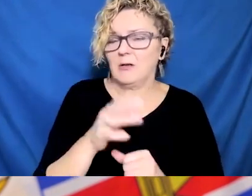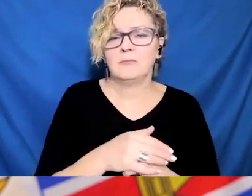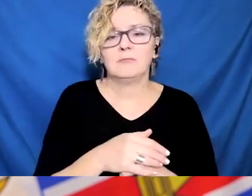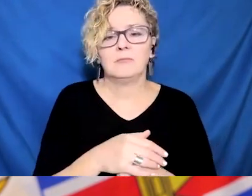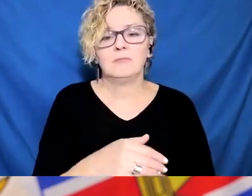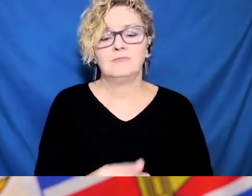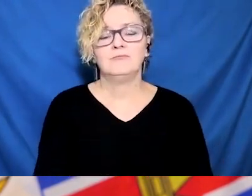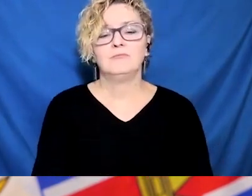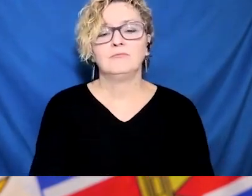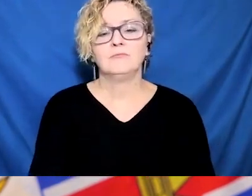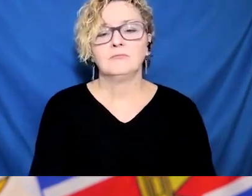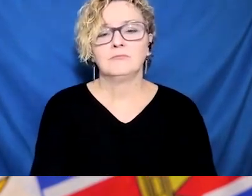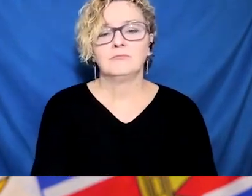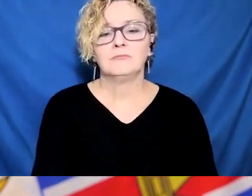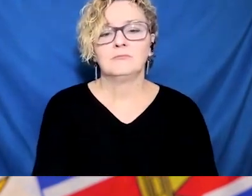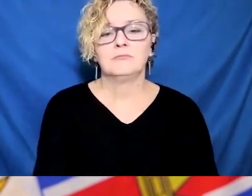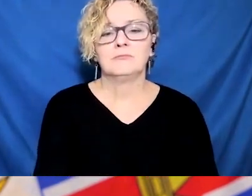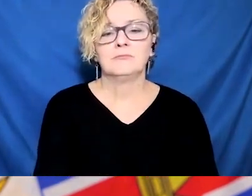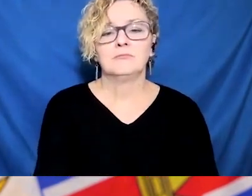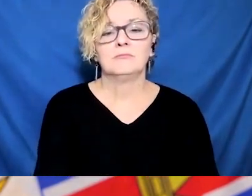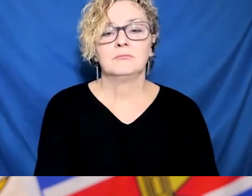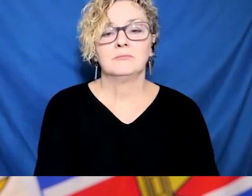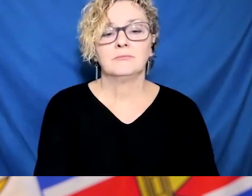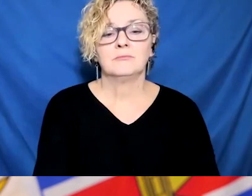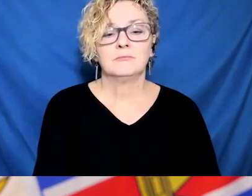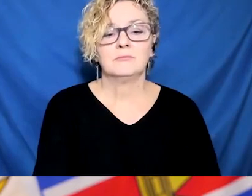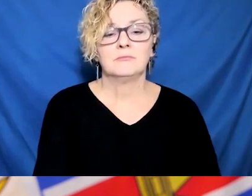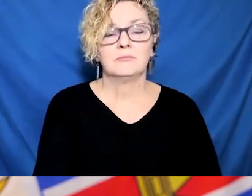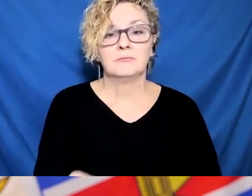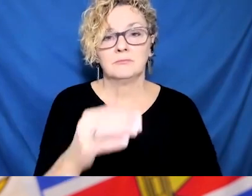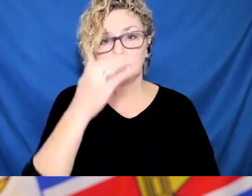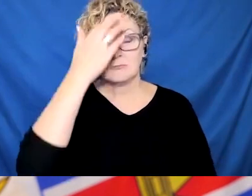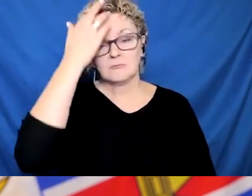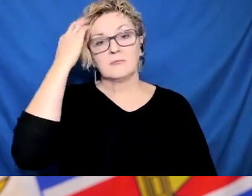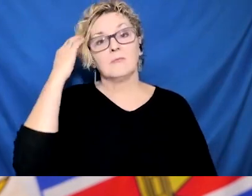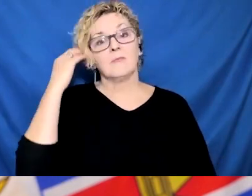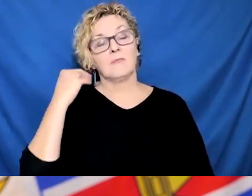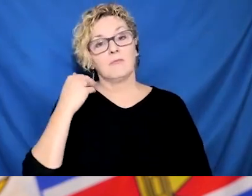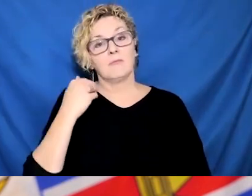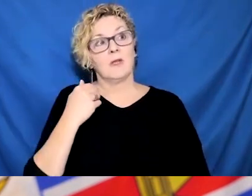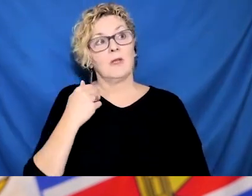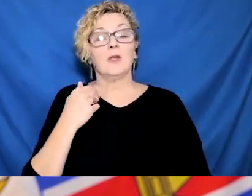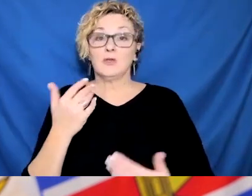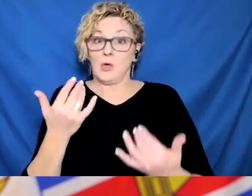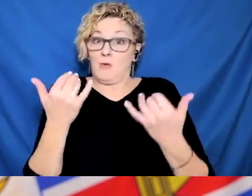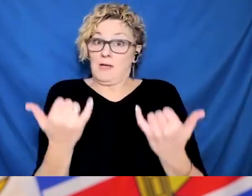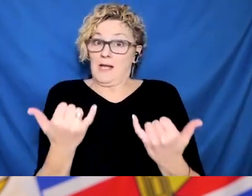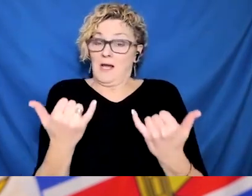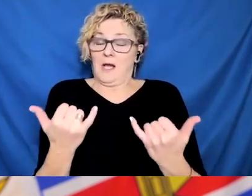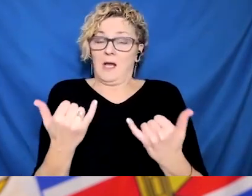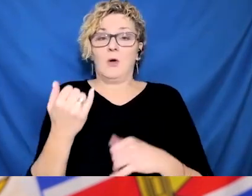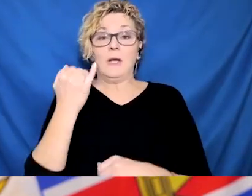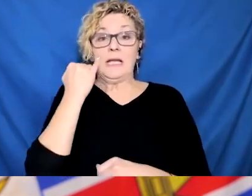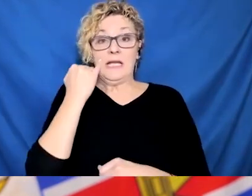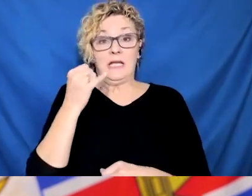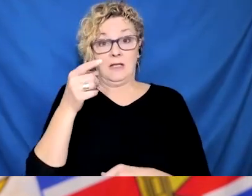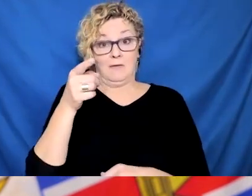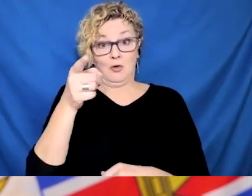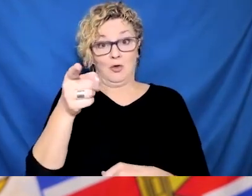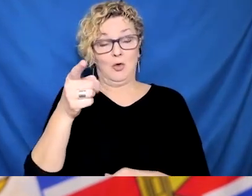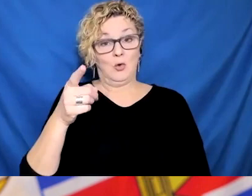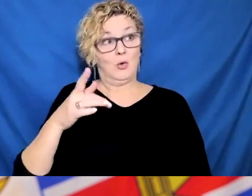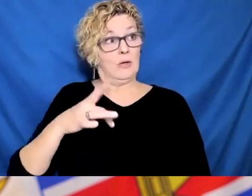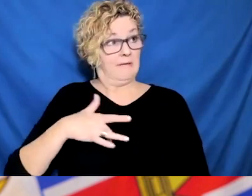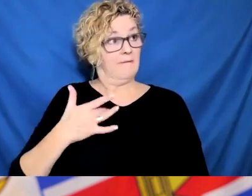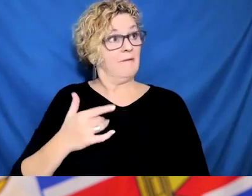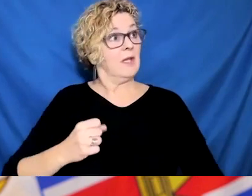and these measures apply to them all. So how do you know if you have COVID-19 or need to get tested? A